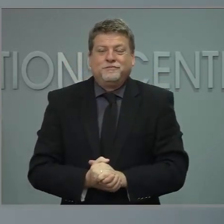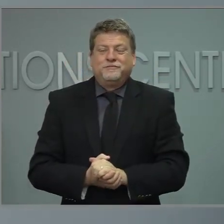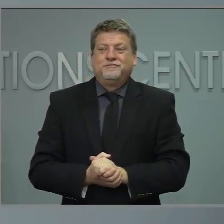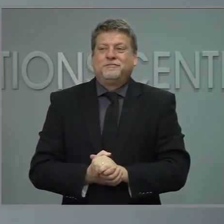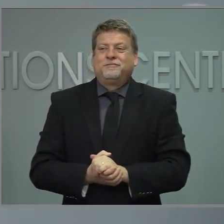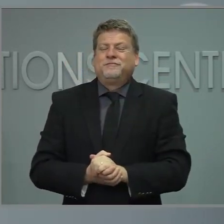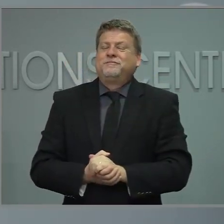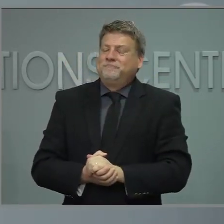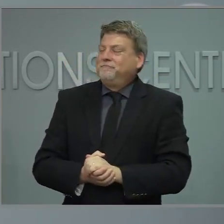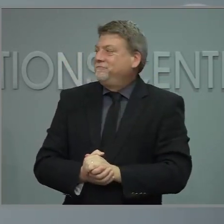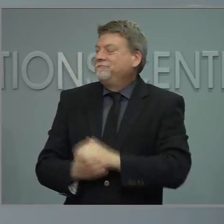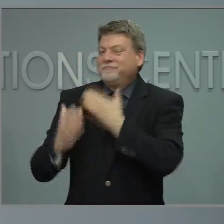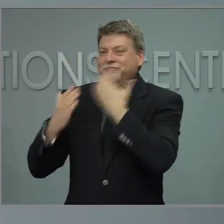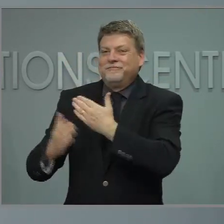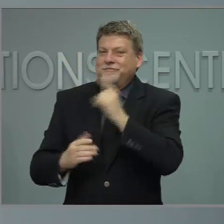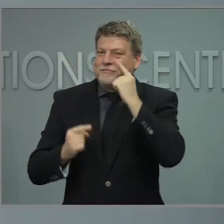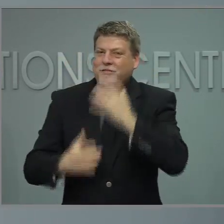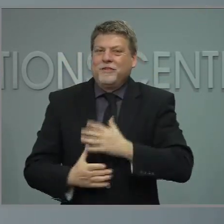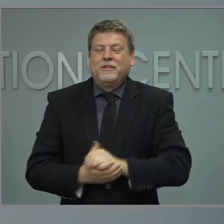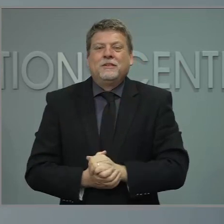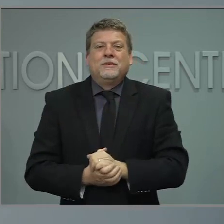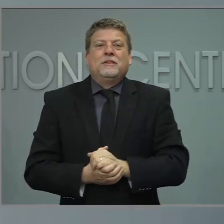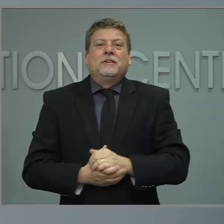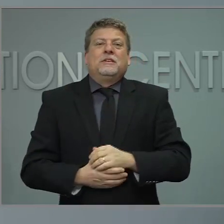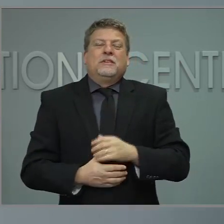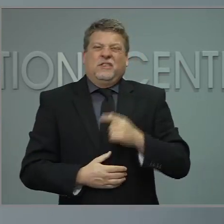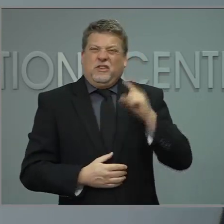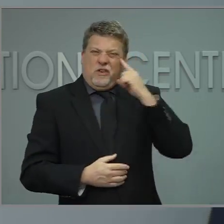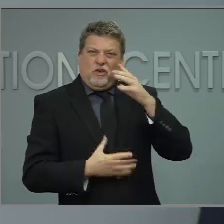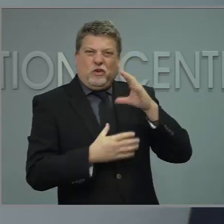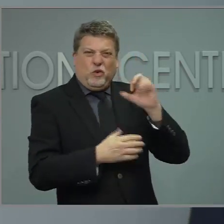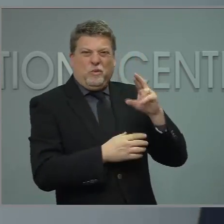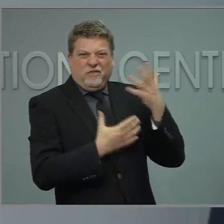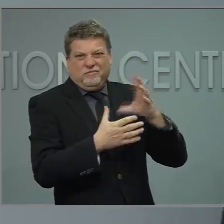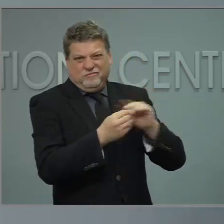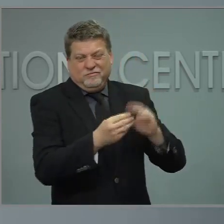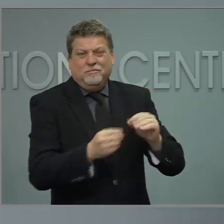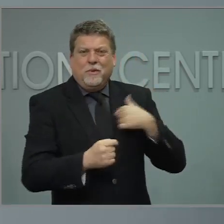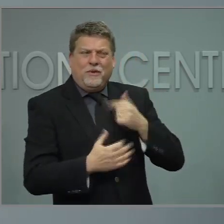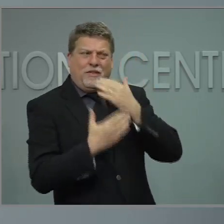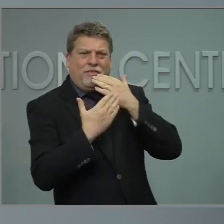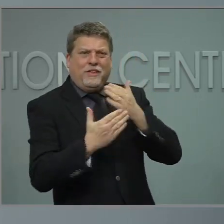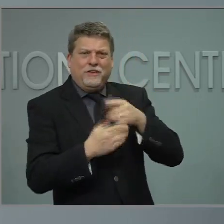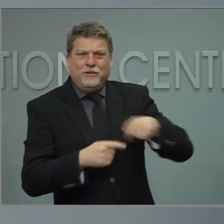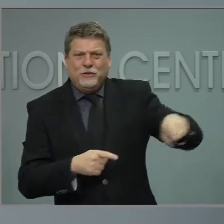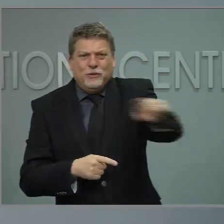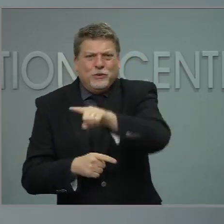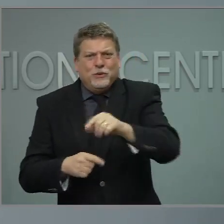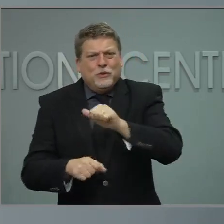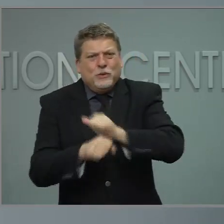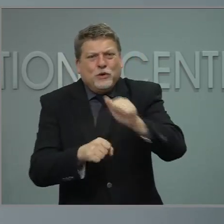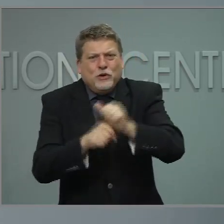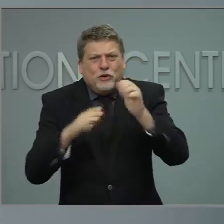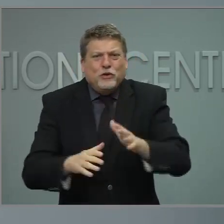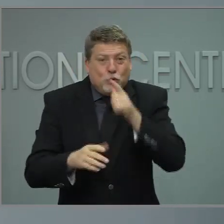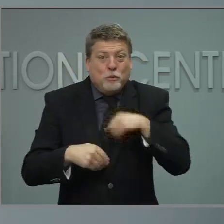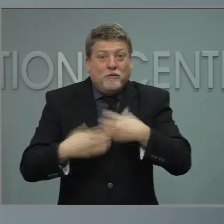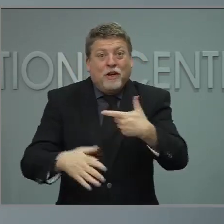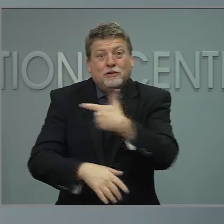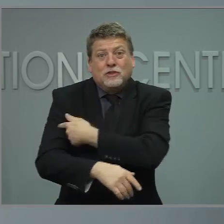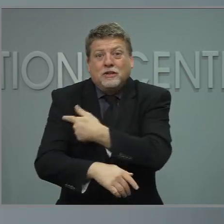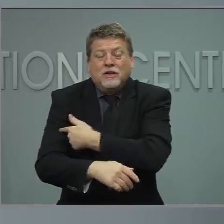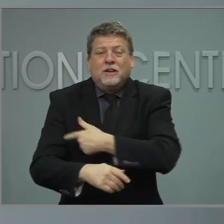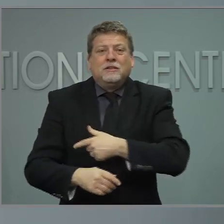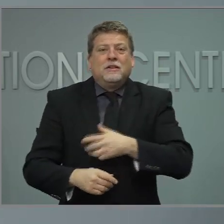Well, thank you, Governor. As Governor Cooper shared, thanks to the hard work of our vaccinating providers and improving vaccine supplies,